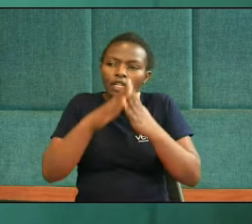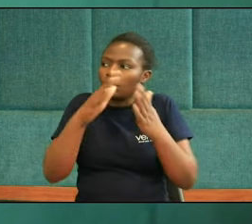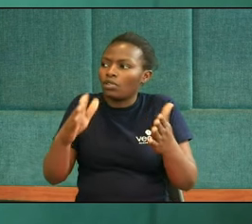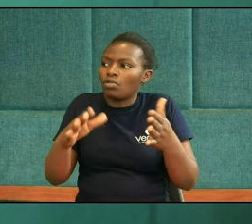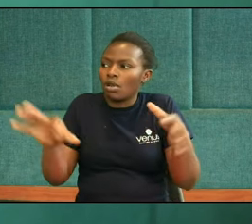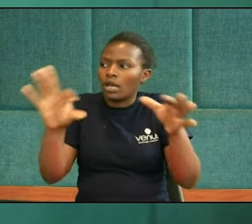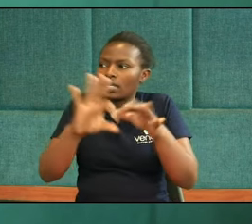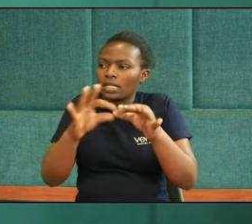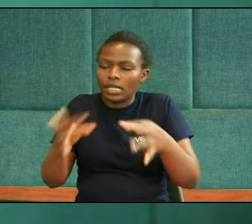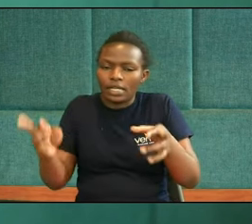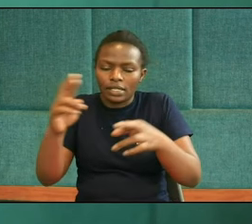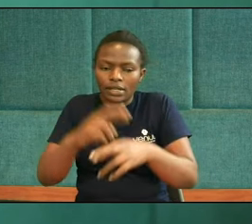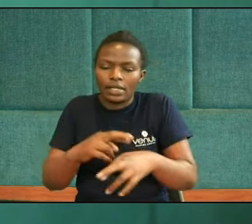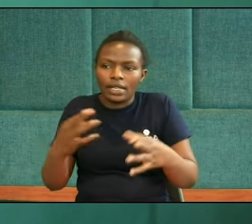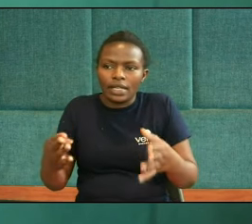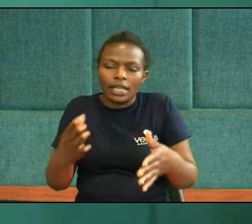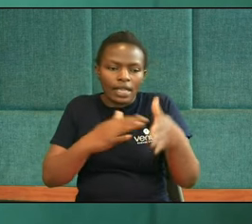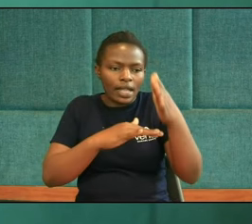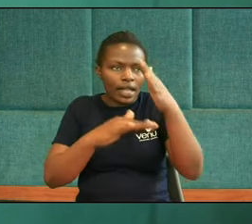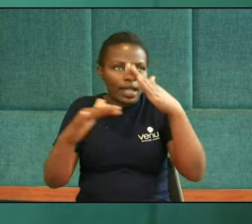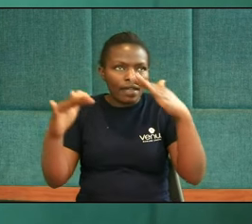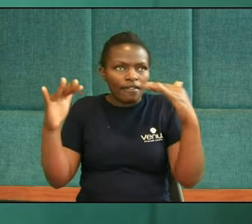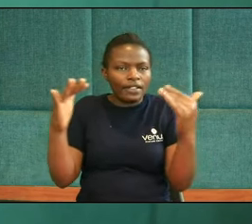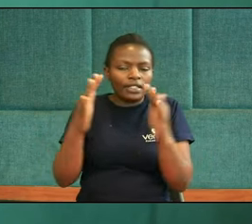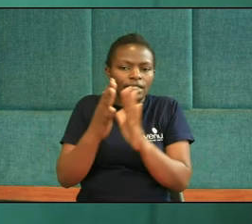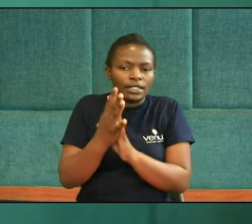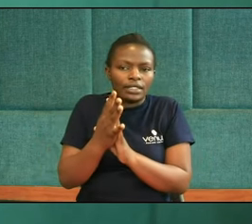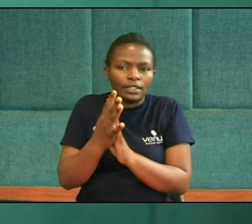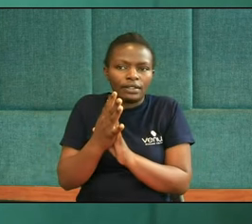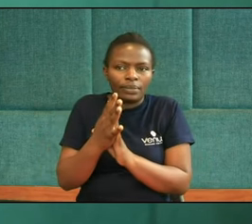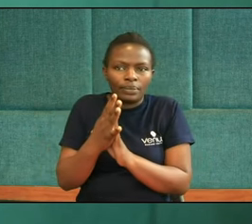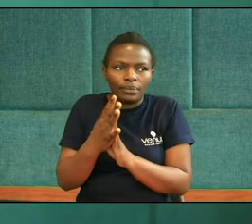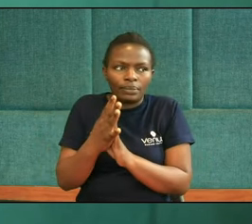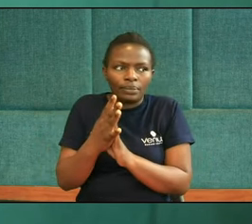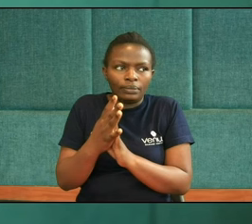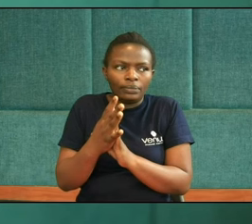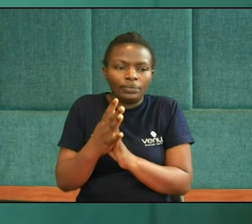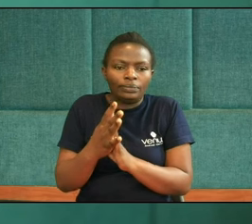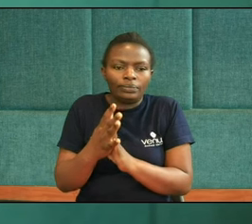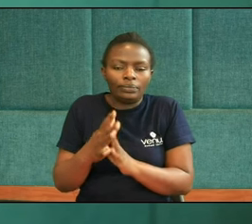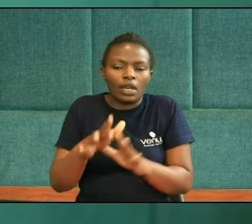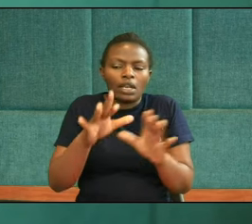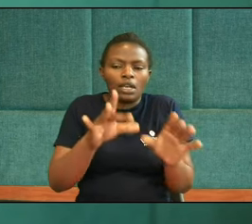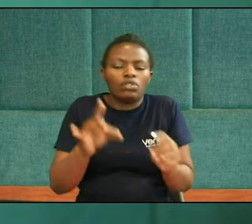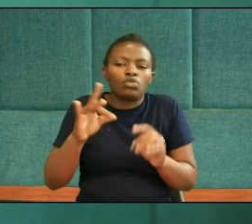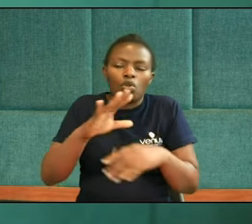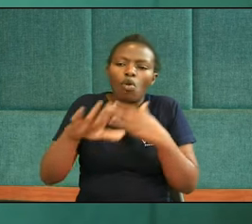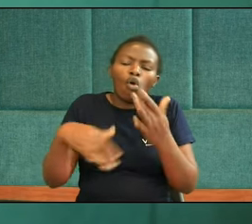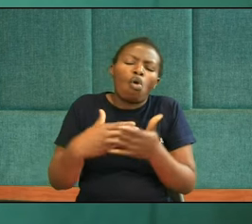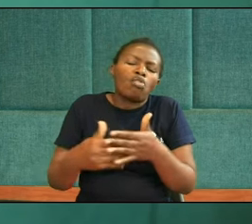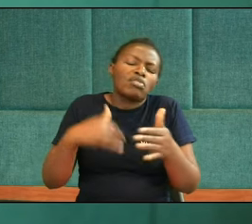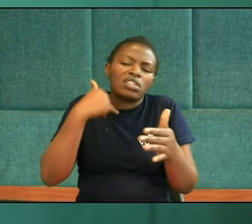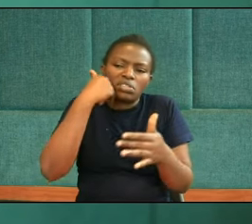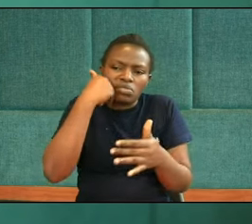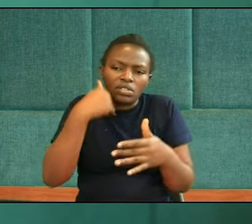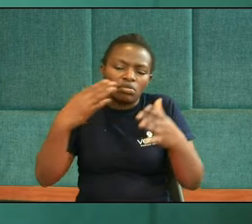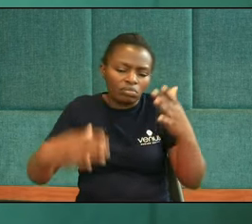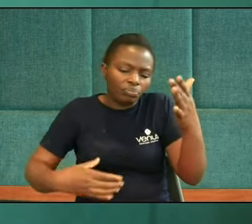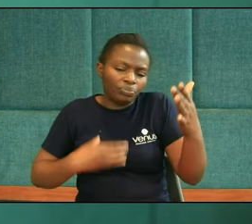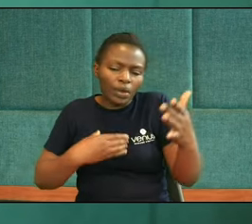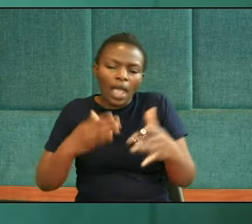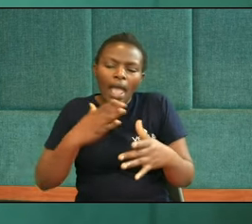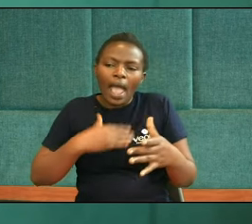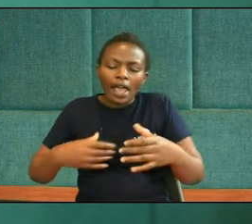it reached the host of the heavens And it drew some of the strange hosts Down to the earth And